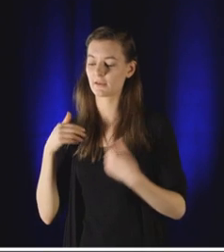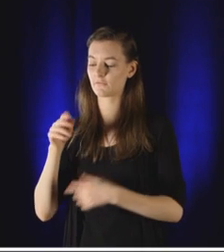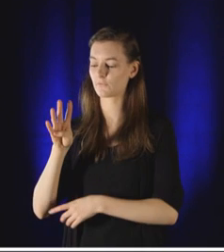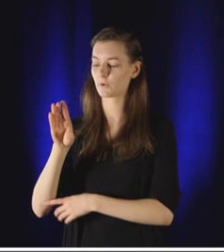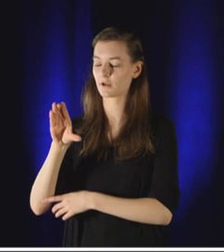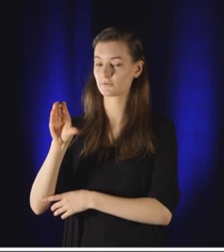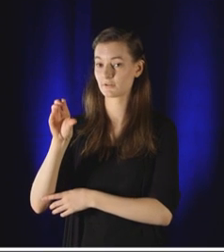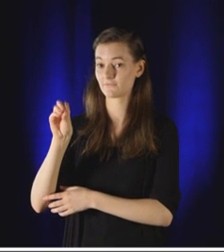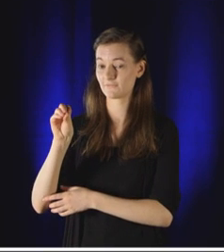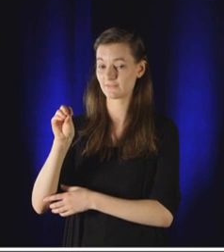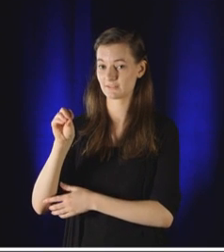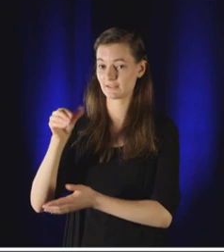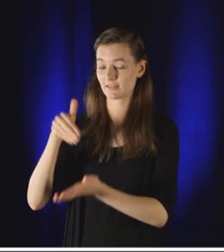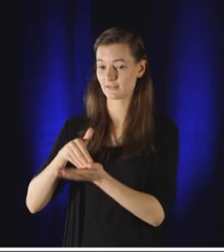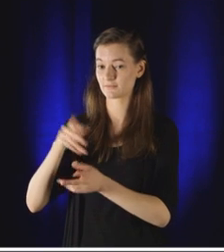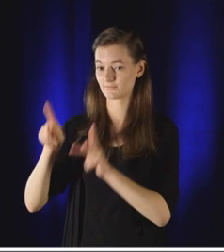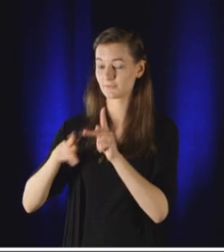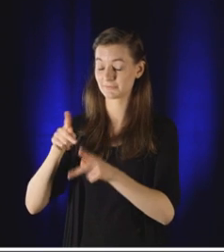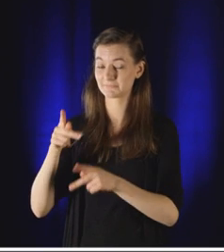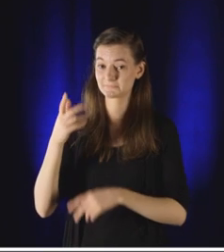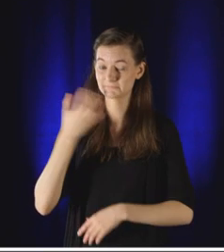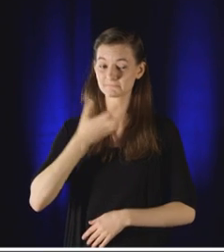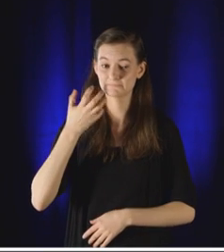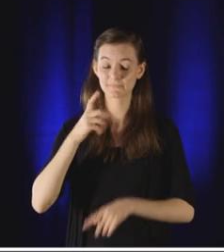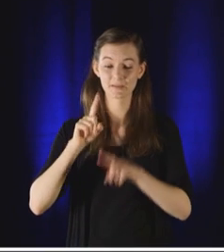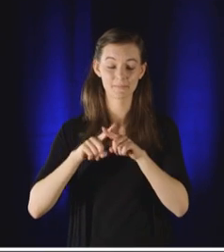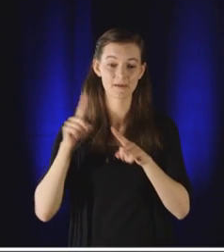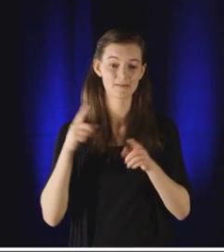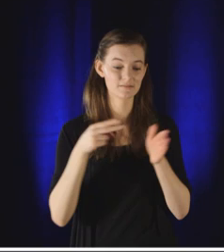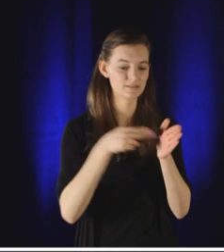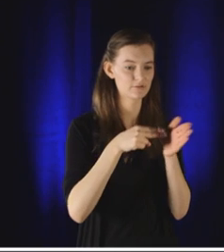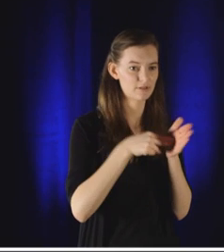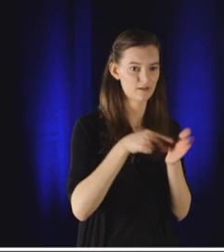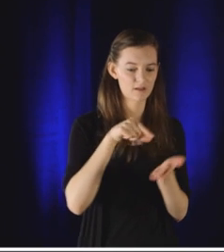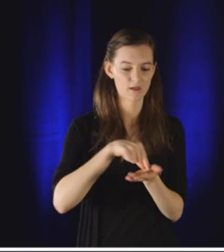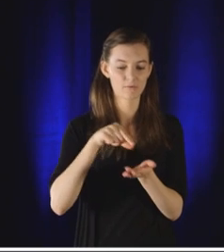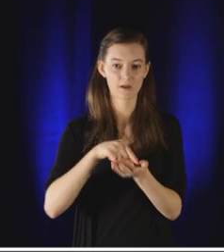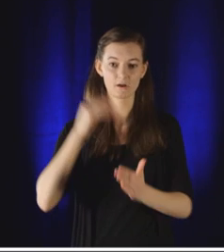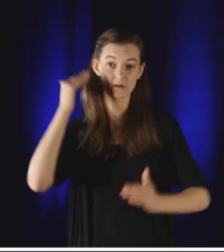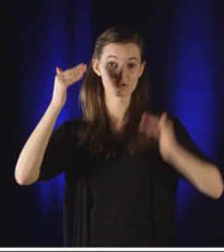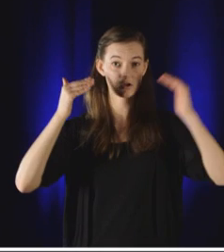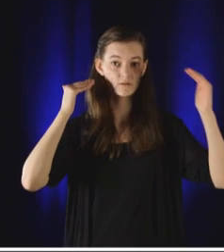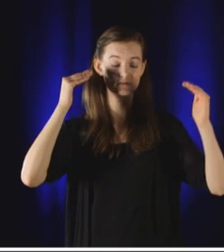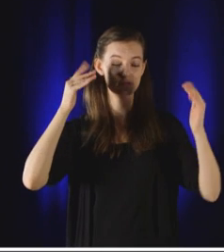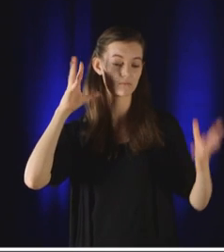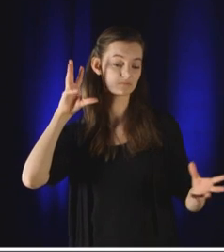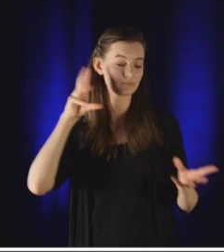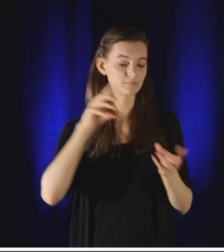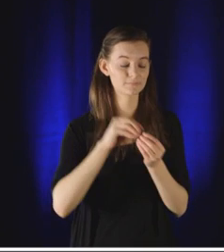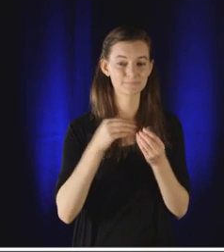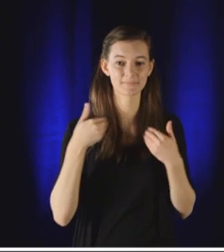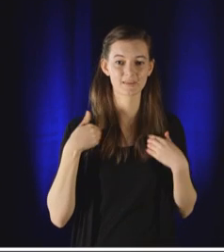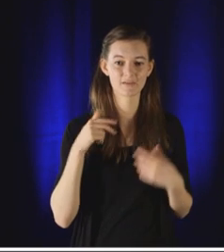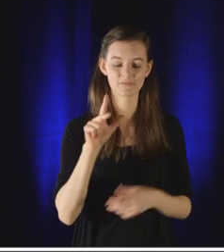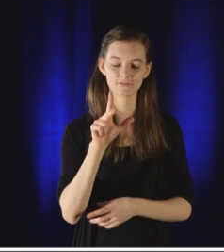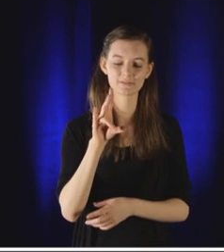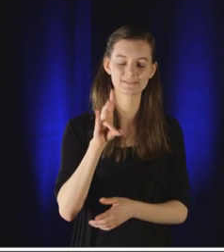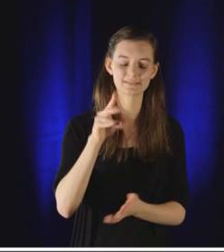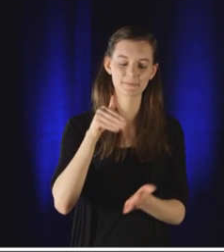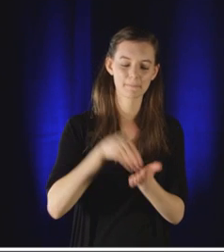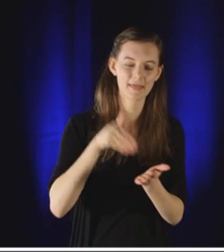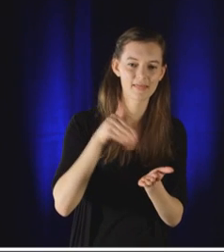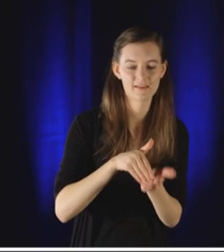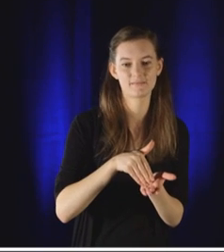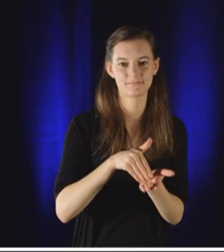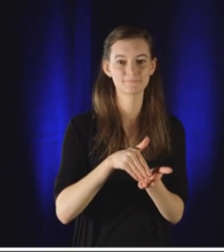have 450,000 people, which is a lot. But the total population of adults in Iraq and Syria is 37